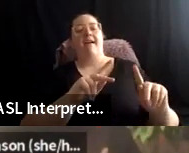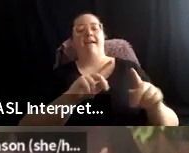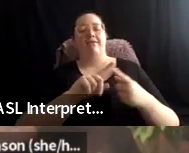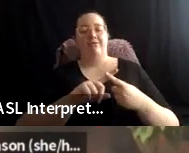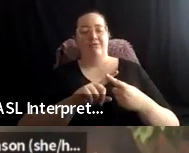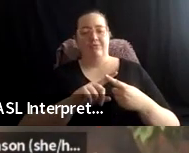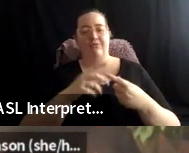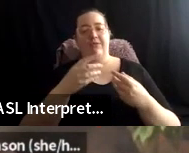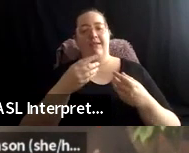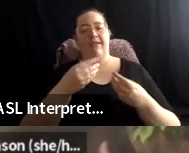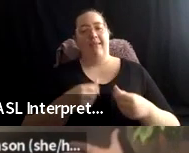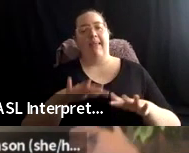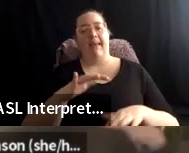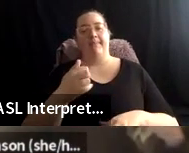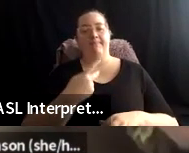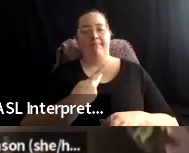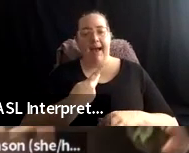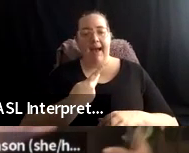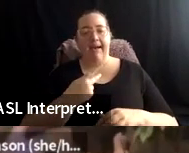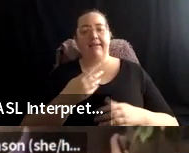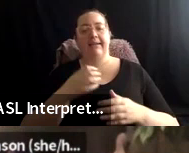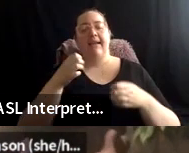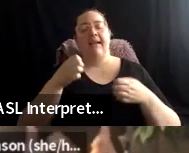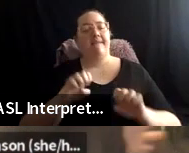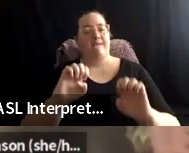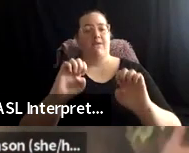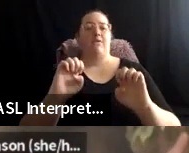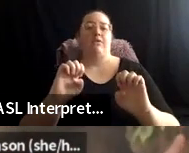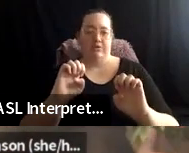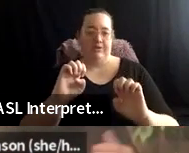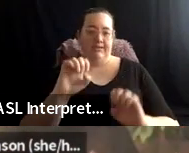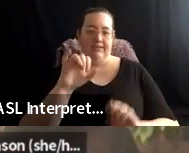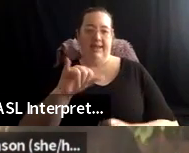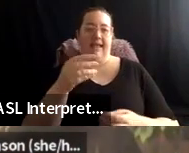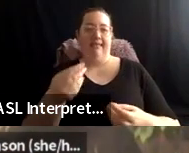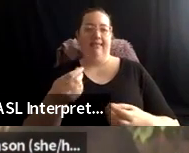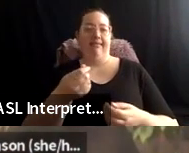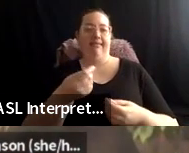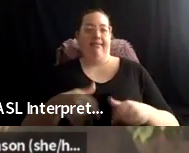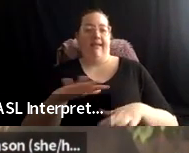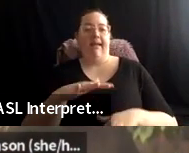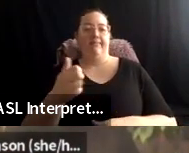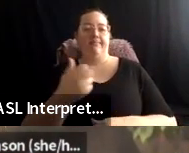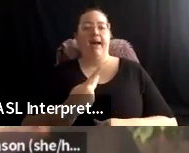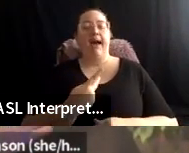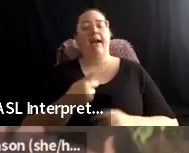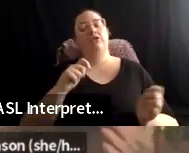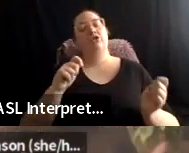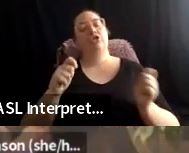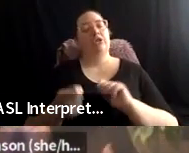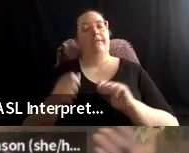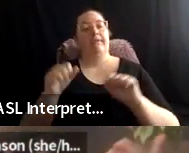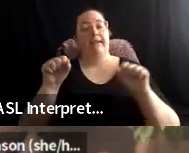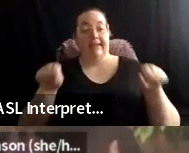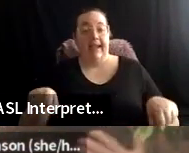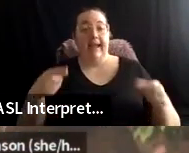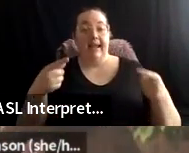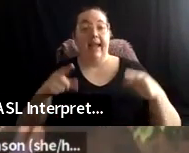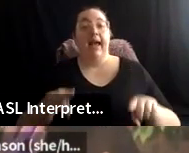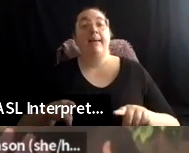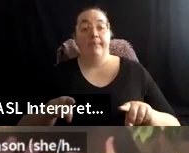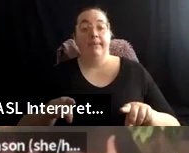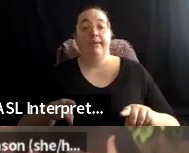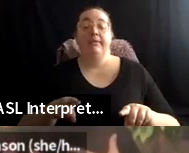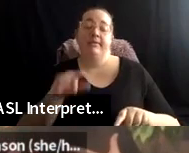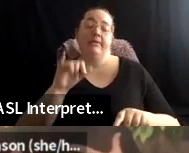ways that, um, that land back, and that resource, um, shifting can happen, um, and so that is an ongoing